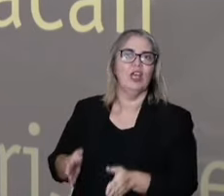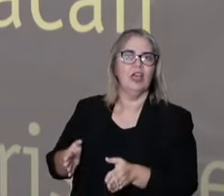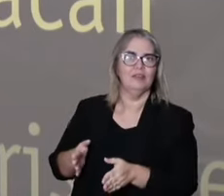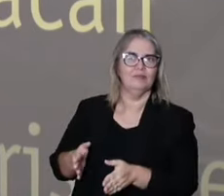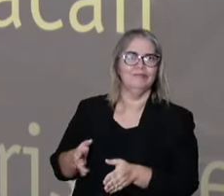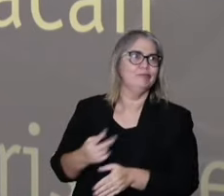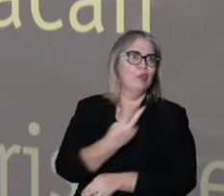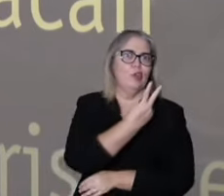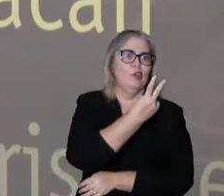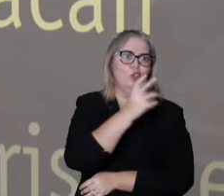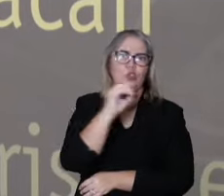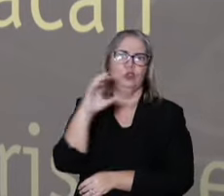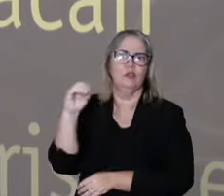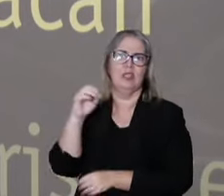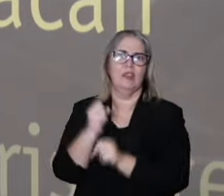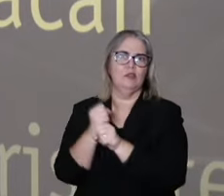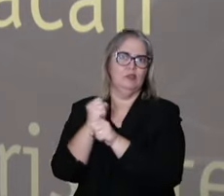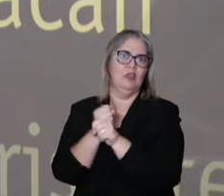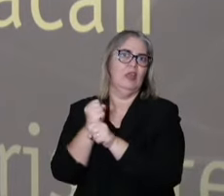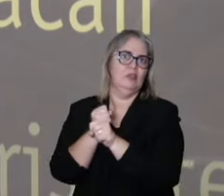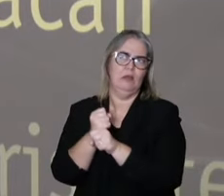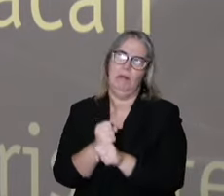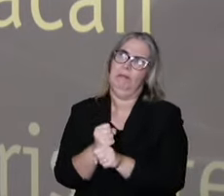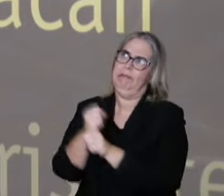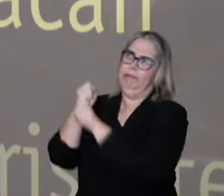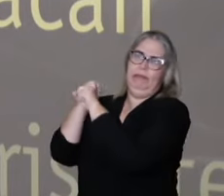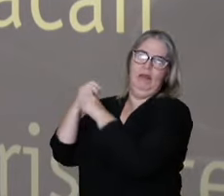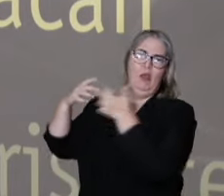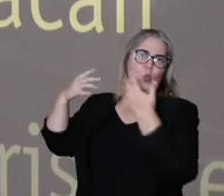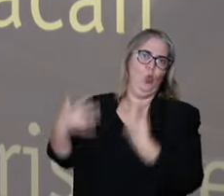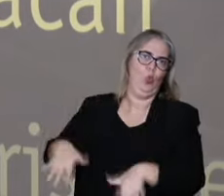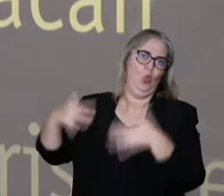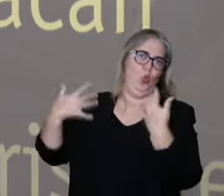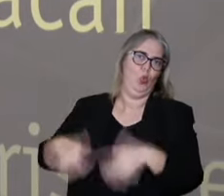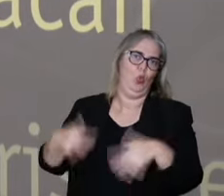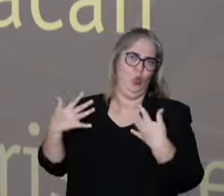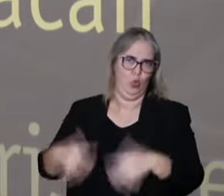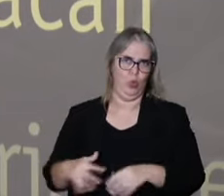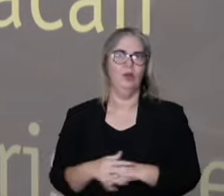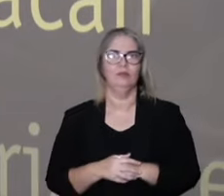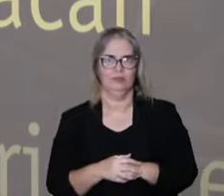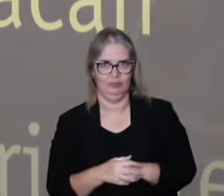A formulation, for example, this is 200 years old that has been used.